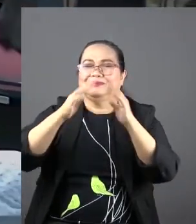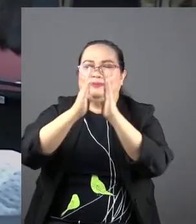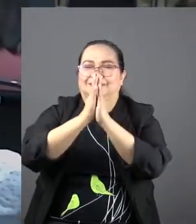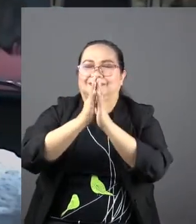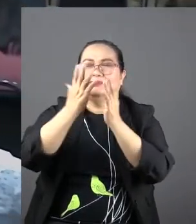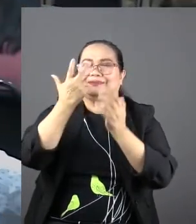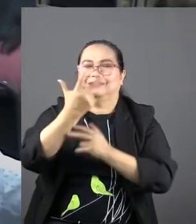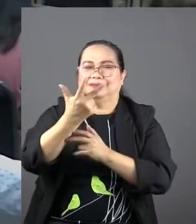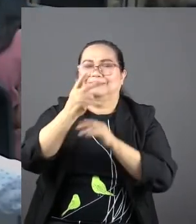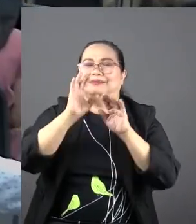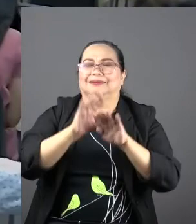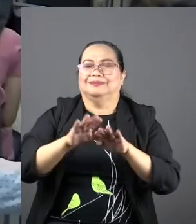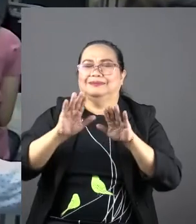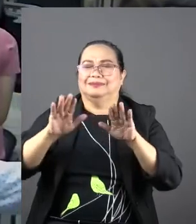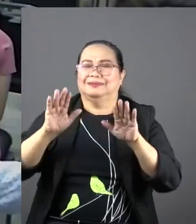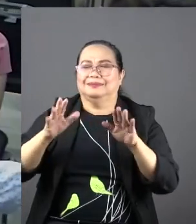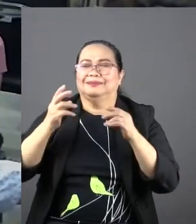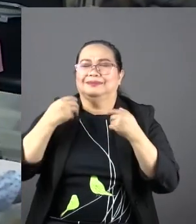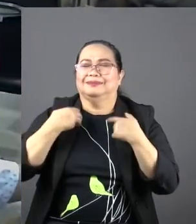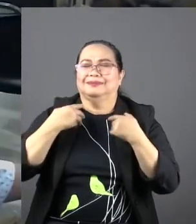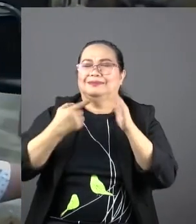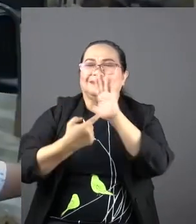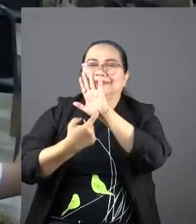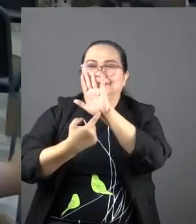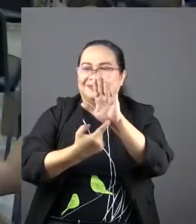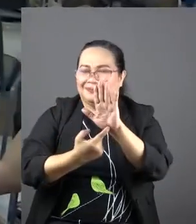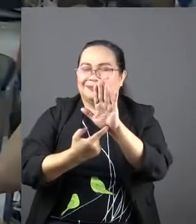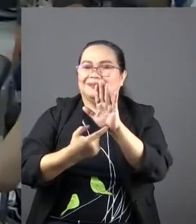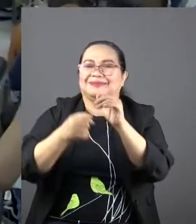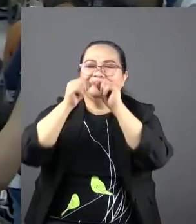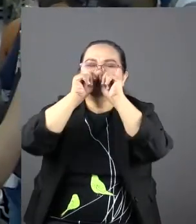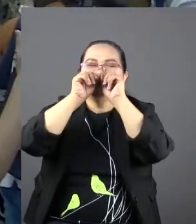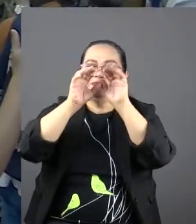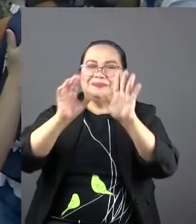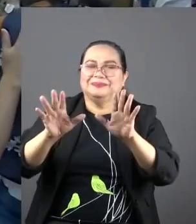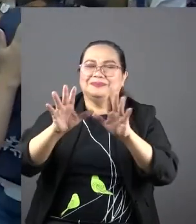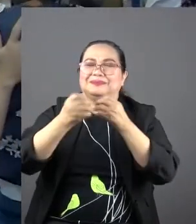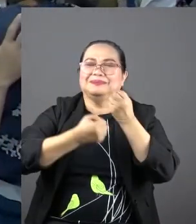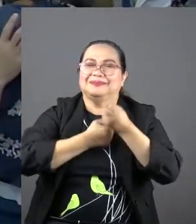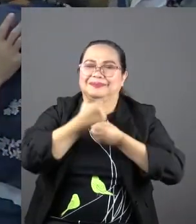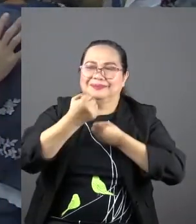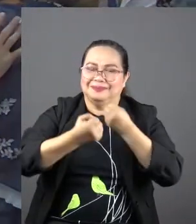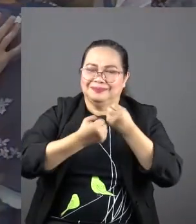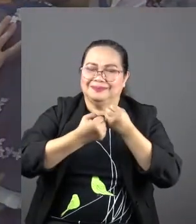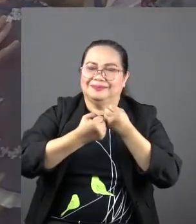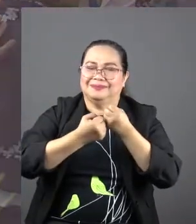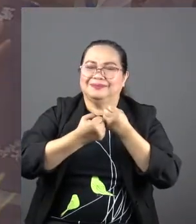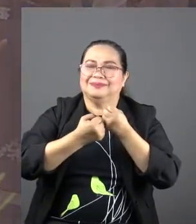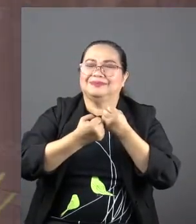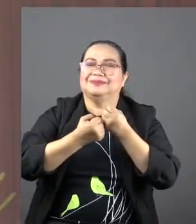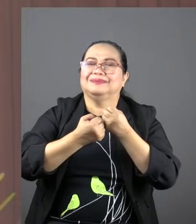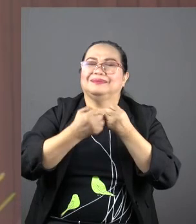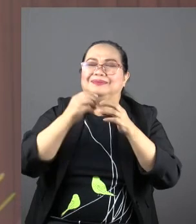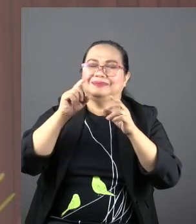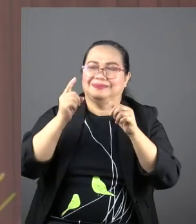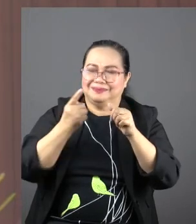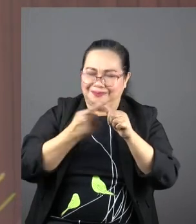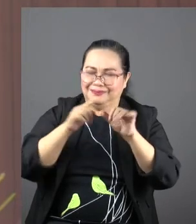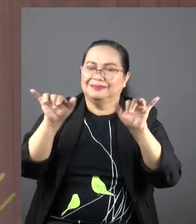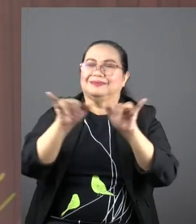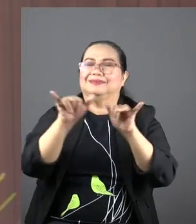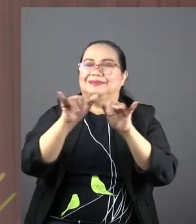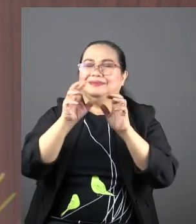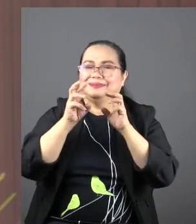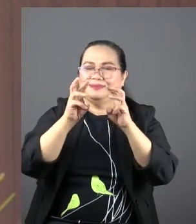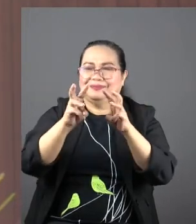my children would show the blessings of her sacrifice. Lord, in the very same way,